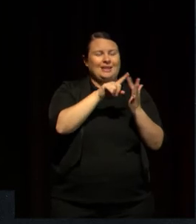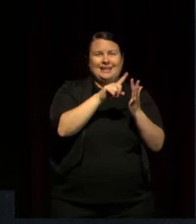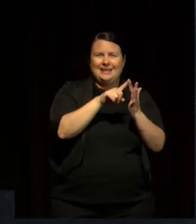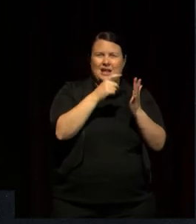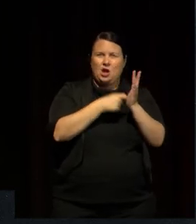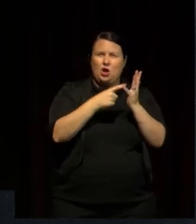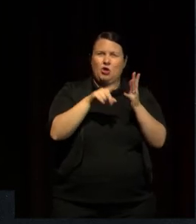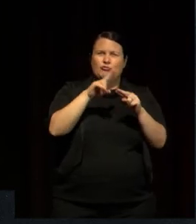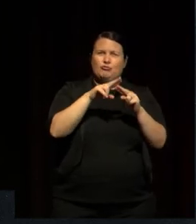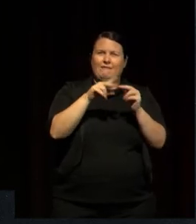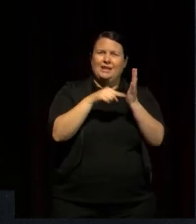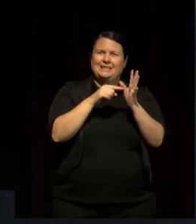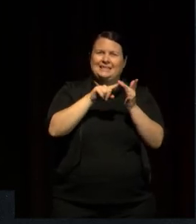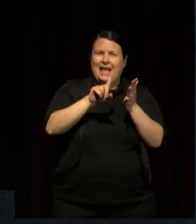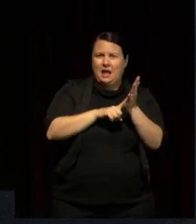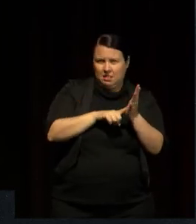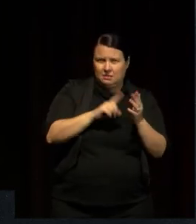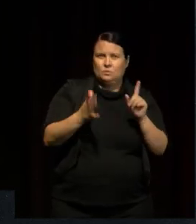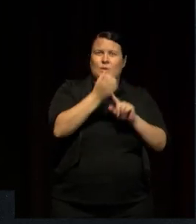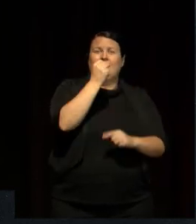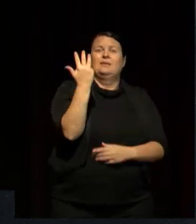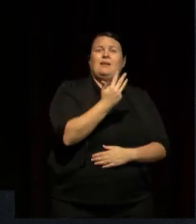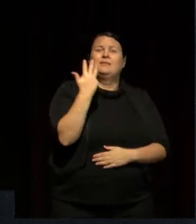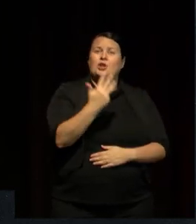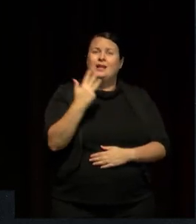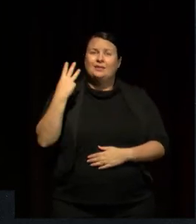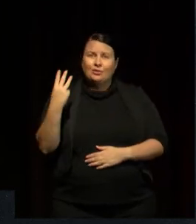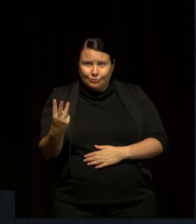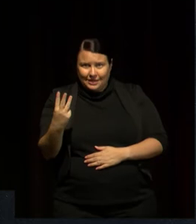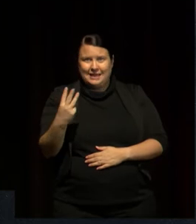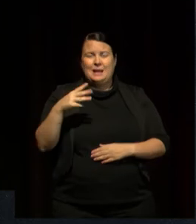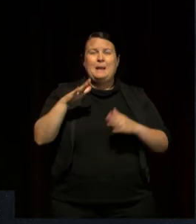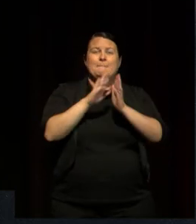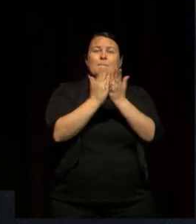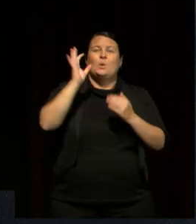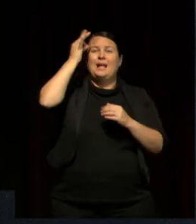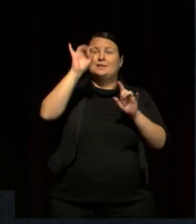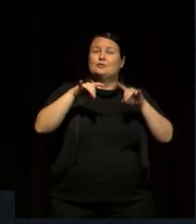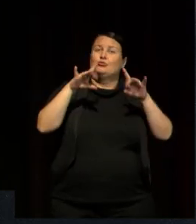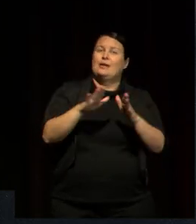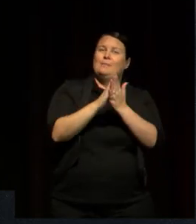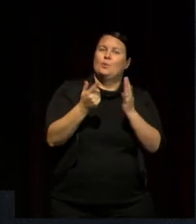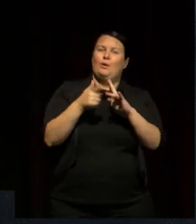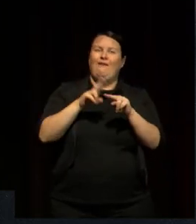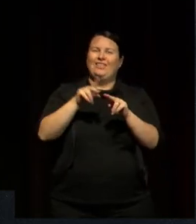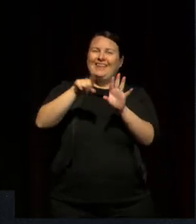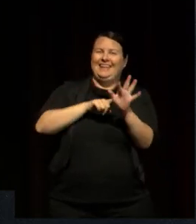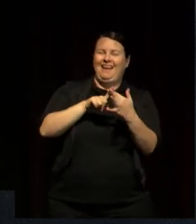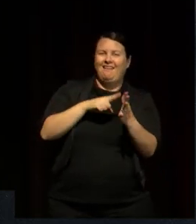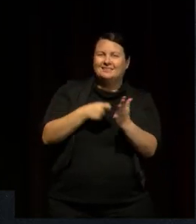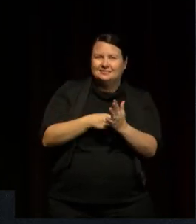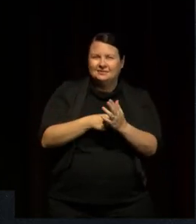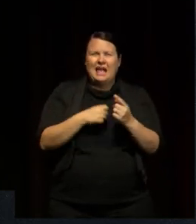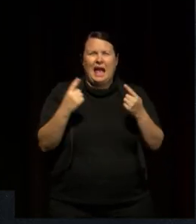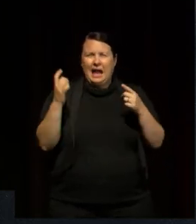was the winner of the 1993 Children's Book Council of Australia Book of the Year Award. It took out all of these